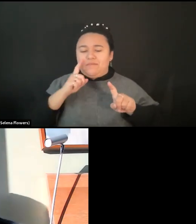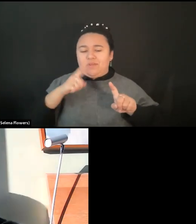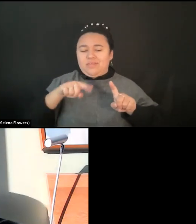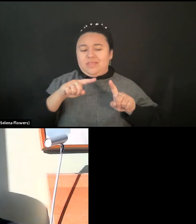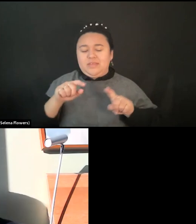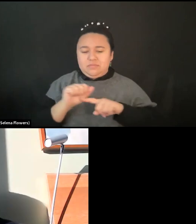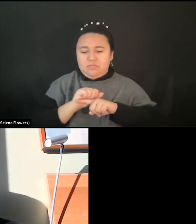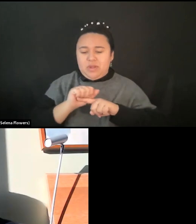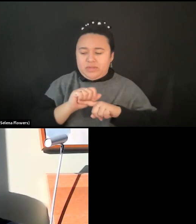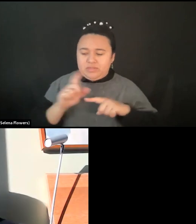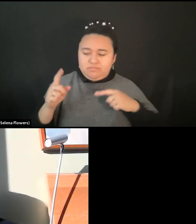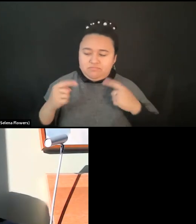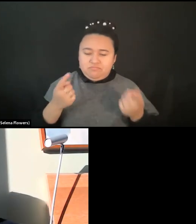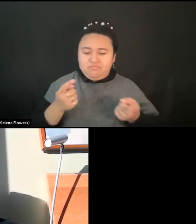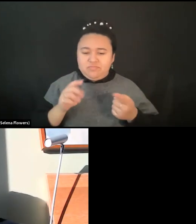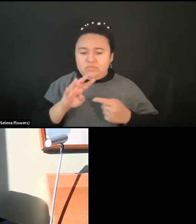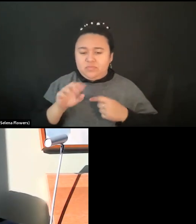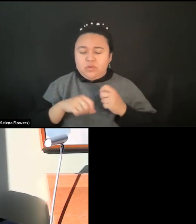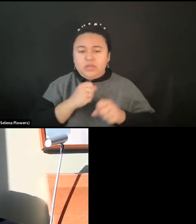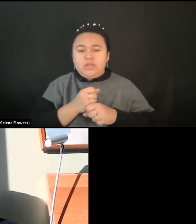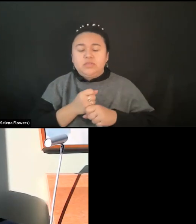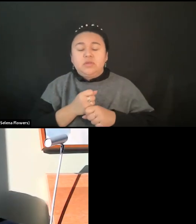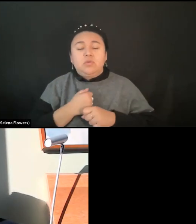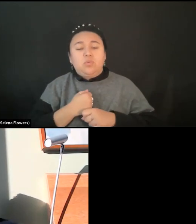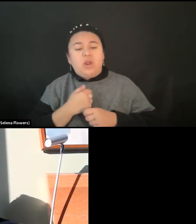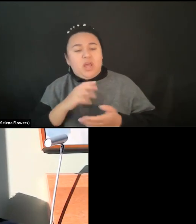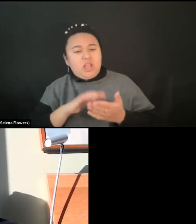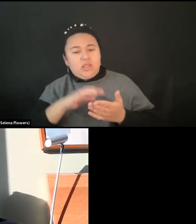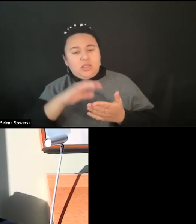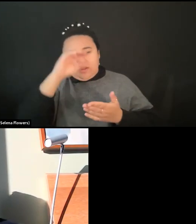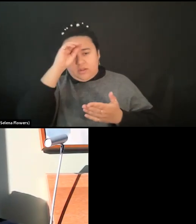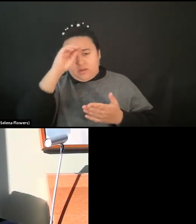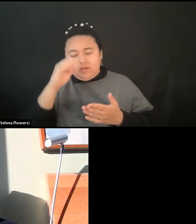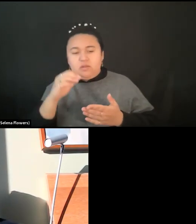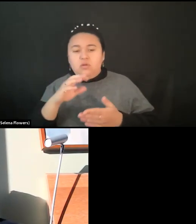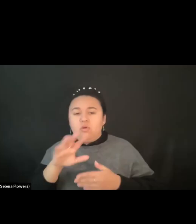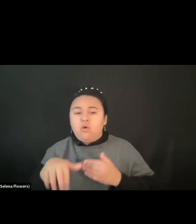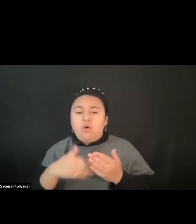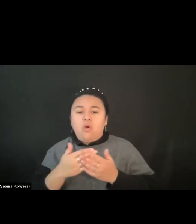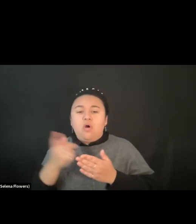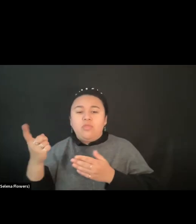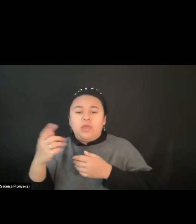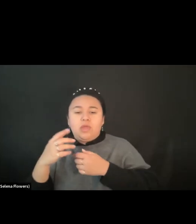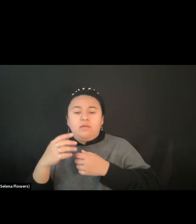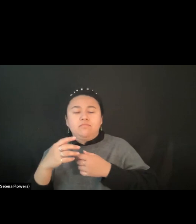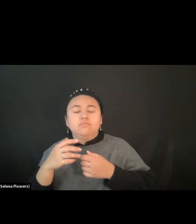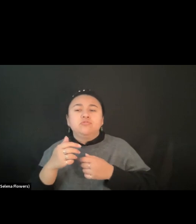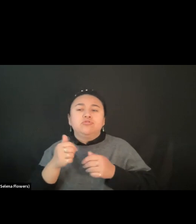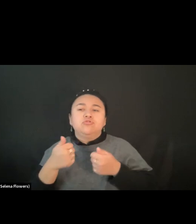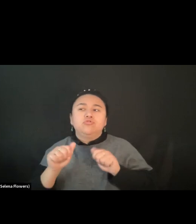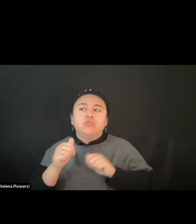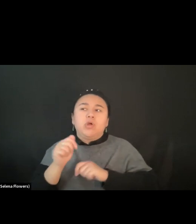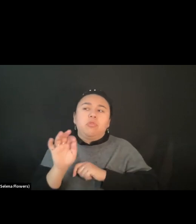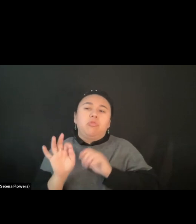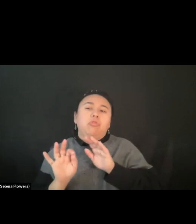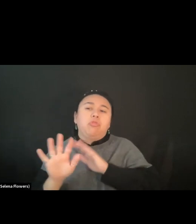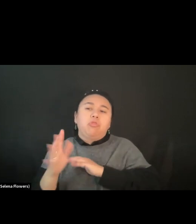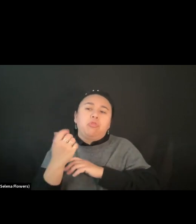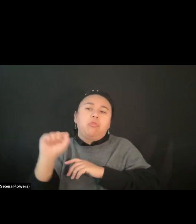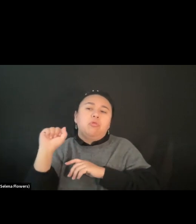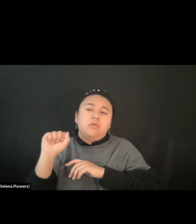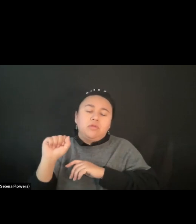have learned, that the prefigurative tactics or all these transgressive tactics that artists use are, by nature,